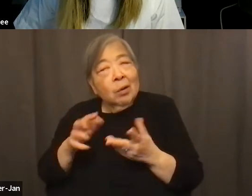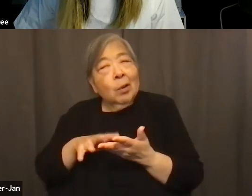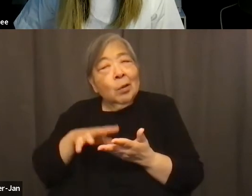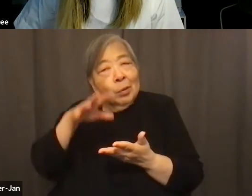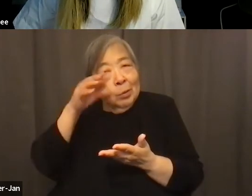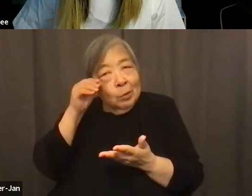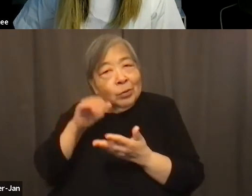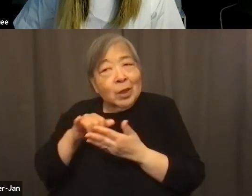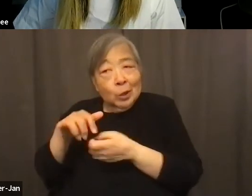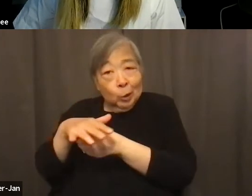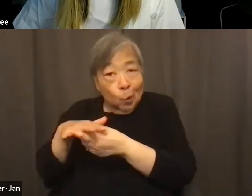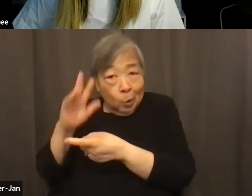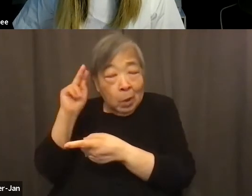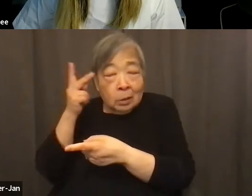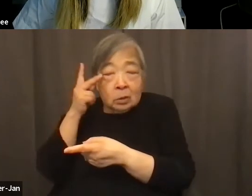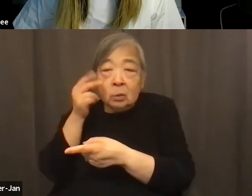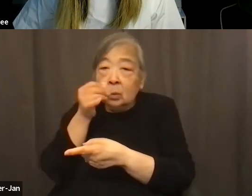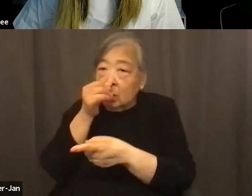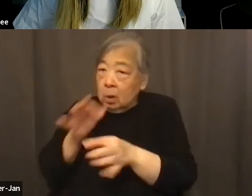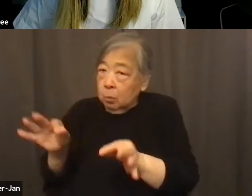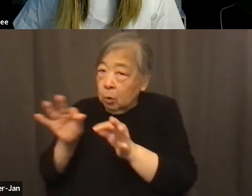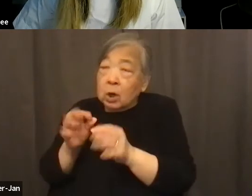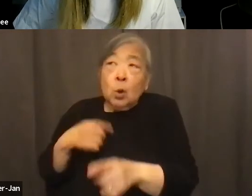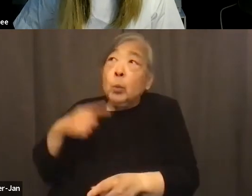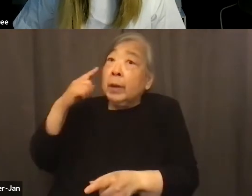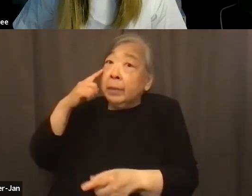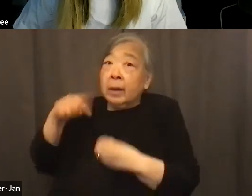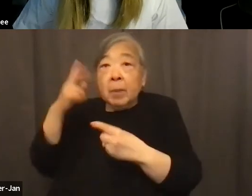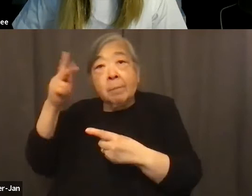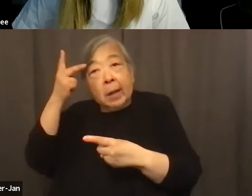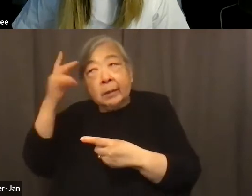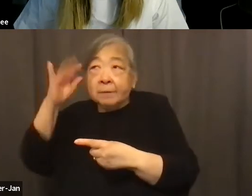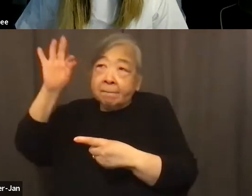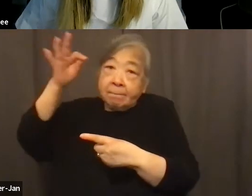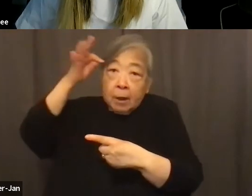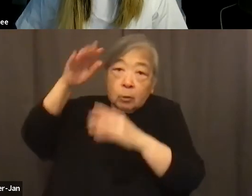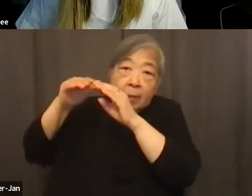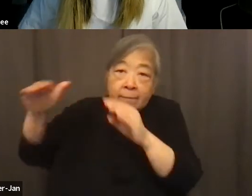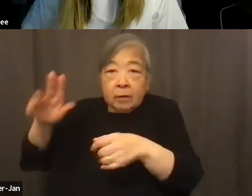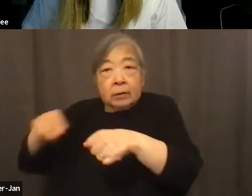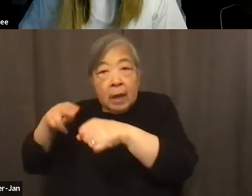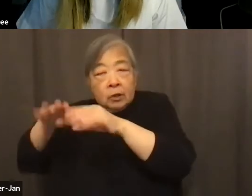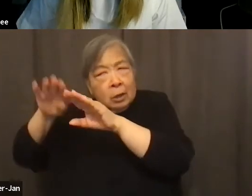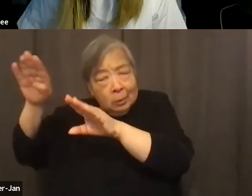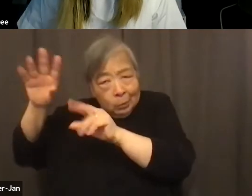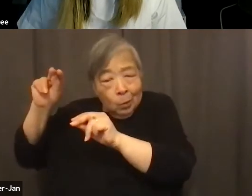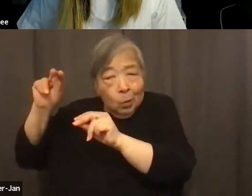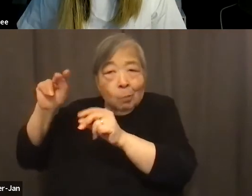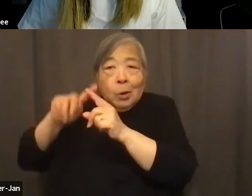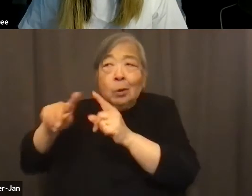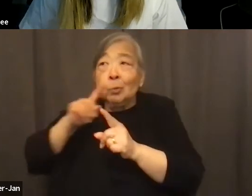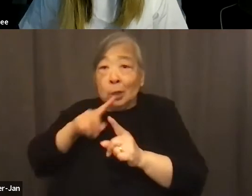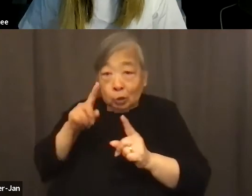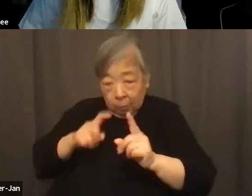so, so important. We think of politics at the federal and at the national level, you should be paying attention